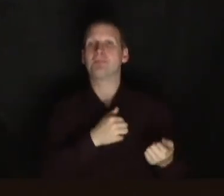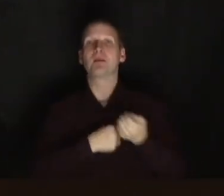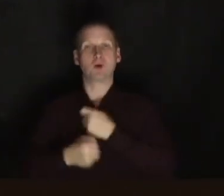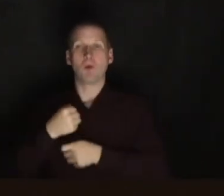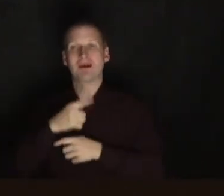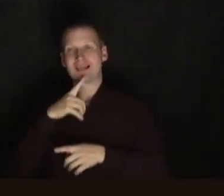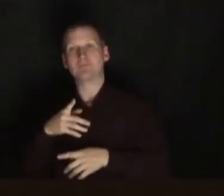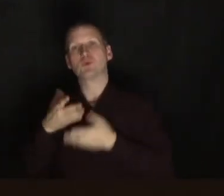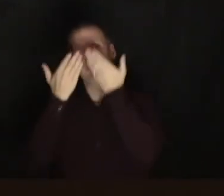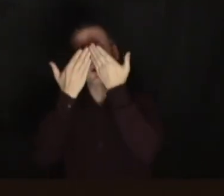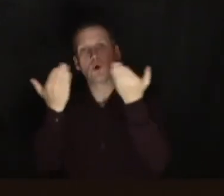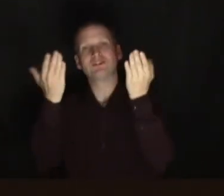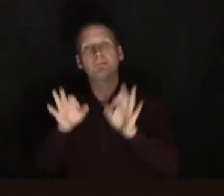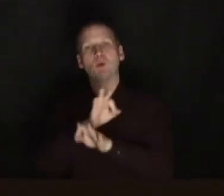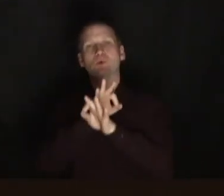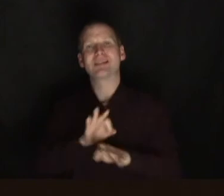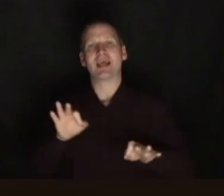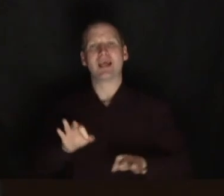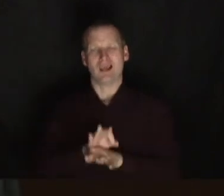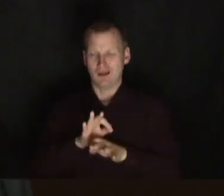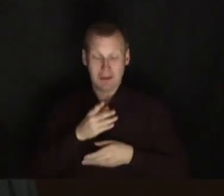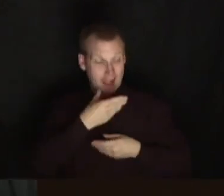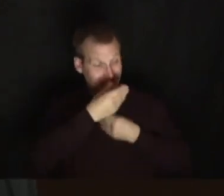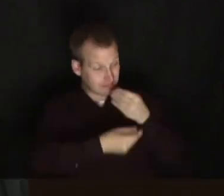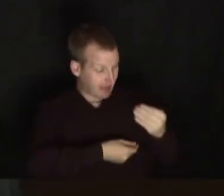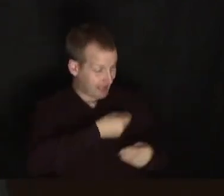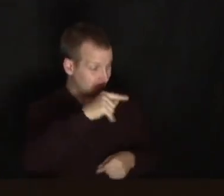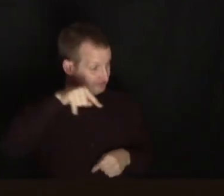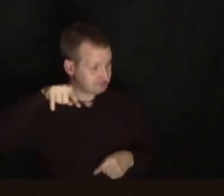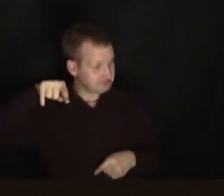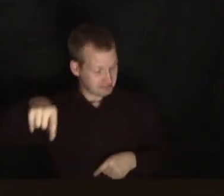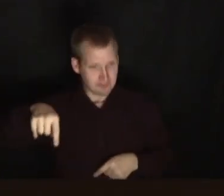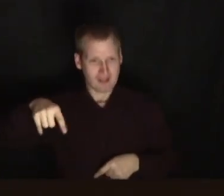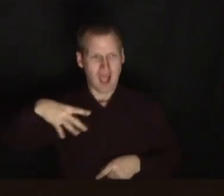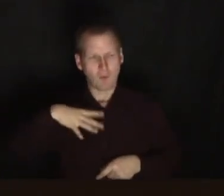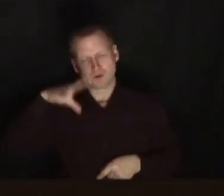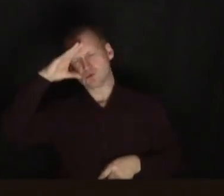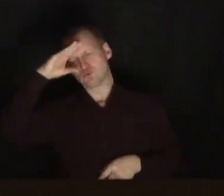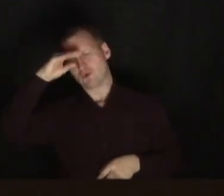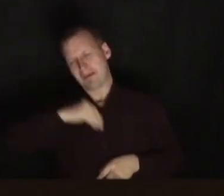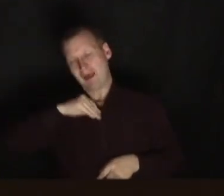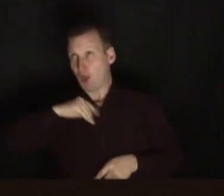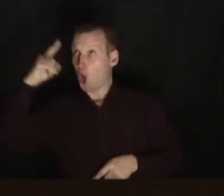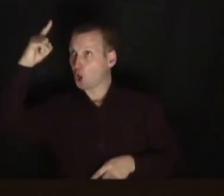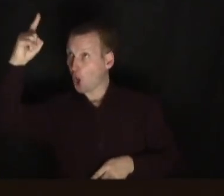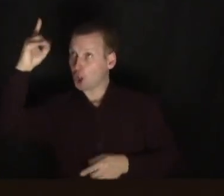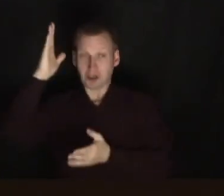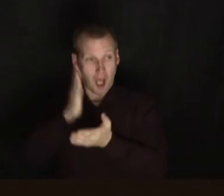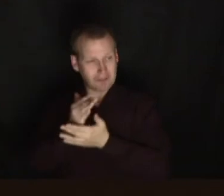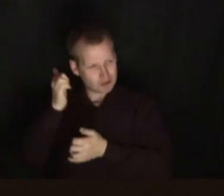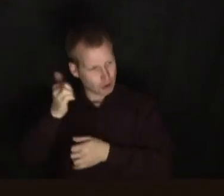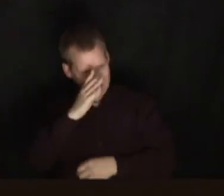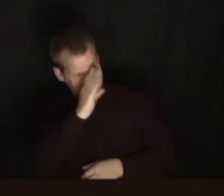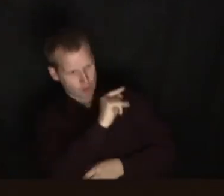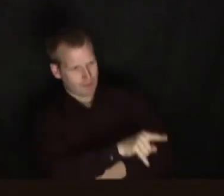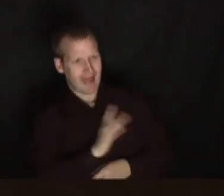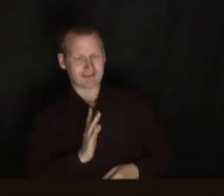to stick some worship music on. And I just explain, I just frame for them, hey, I just want to be reminded that God is good, so I'm telling him that. Or